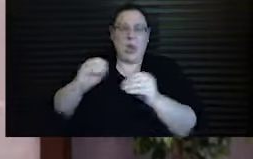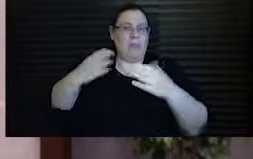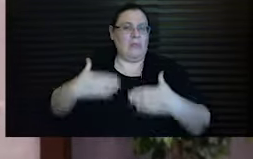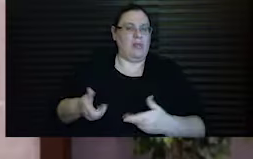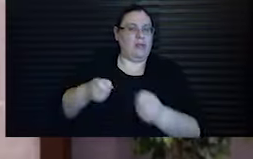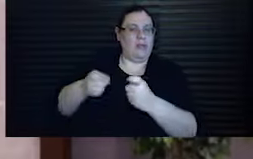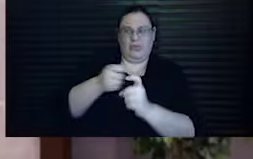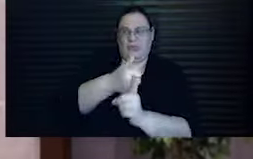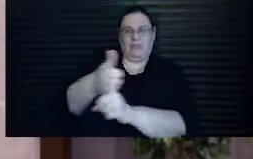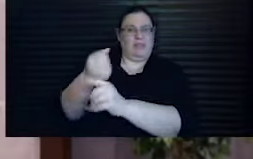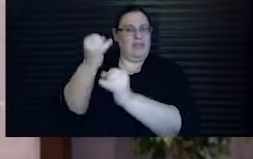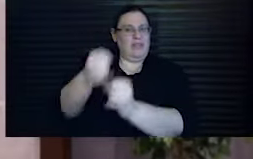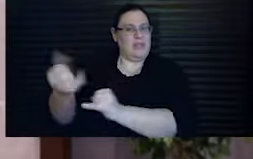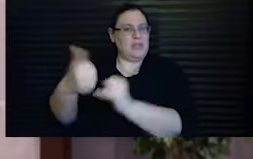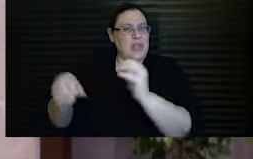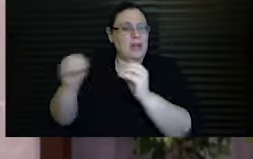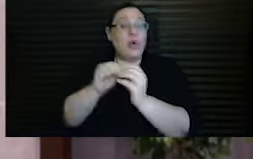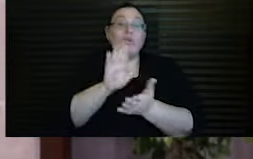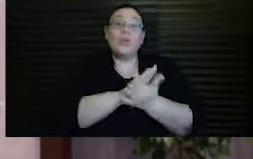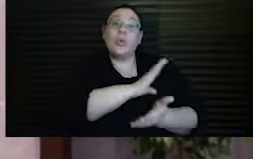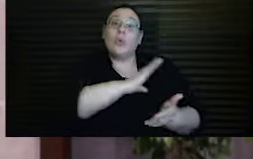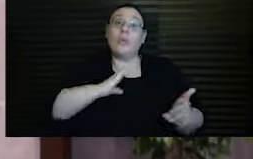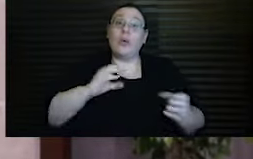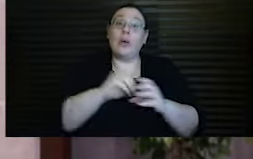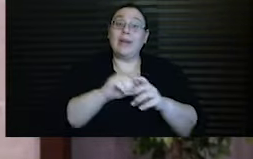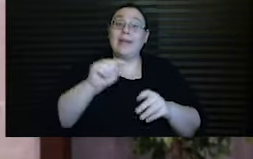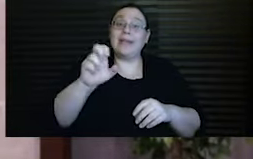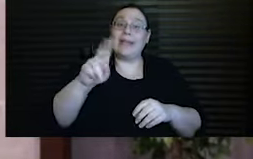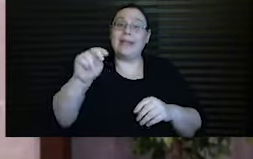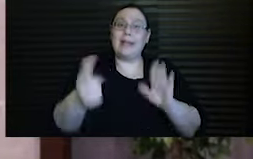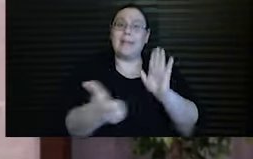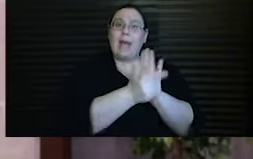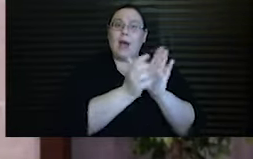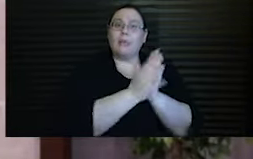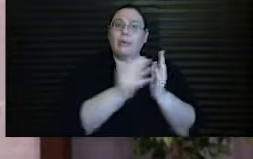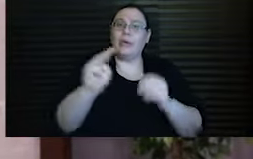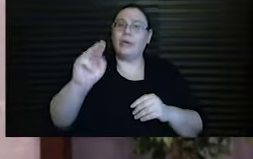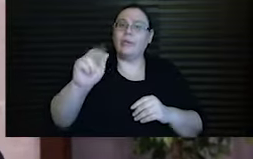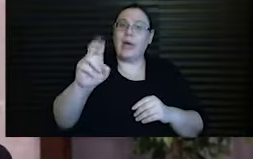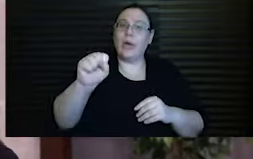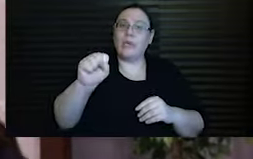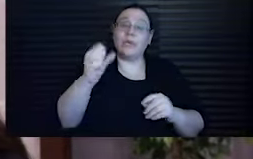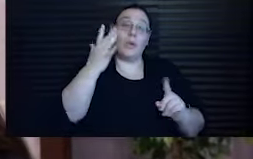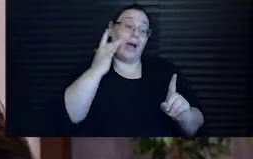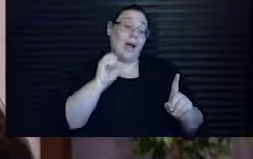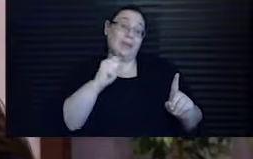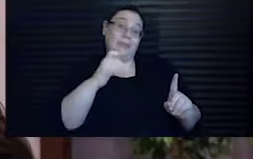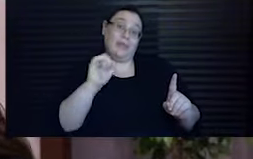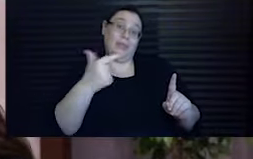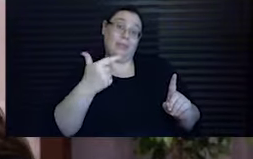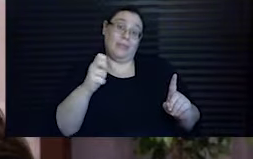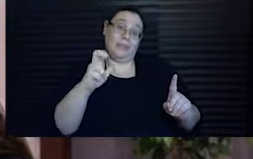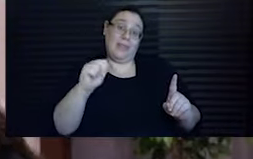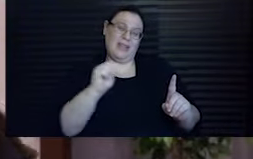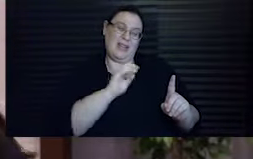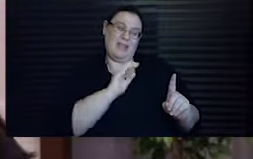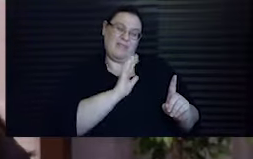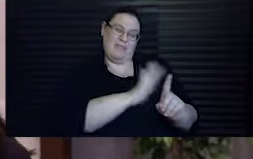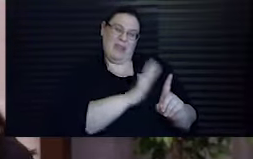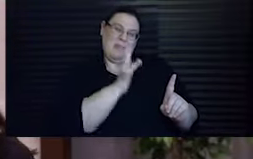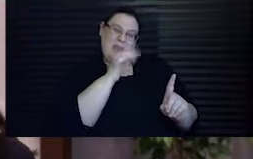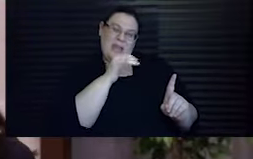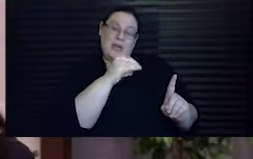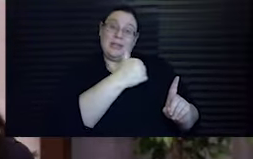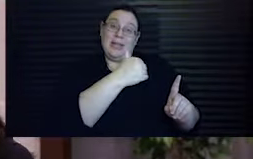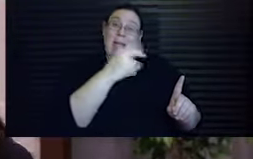The school board in Tennessee banned mouse because Spiegelman's mother's mouse breast was exposed in